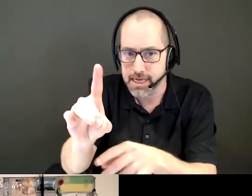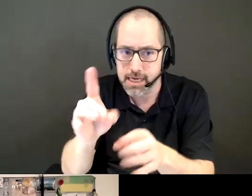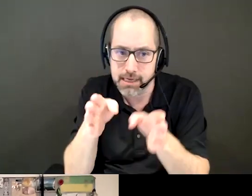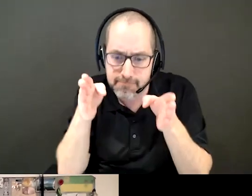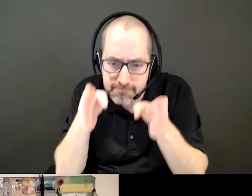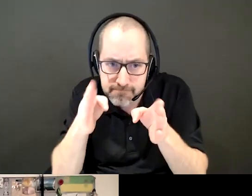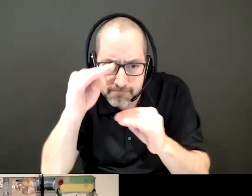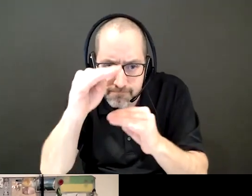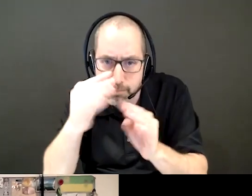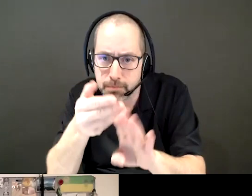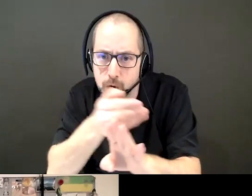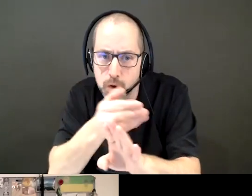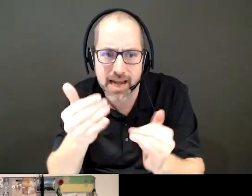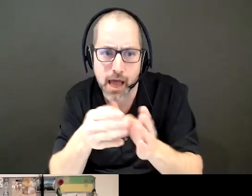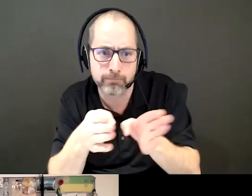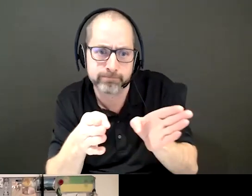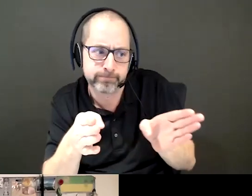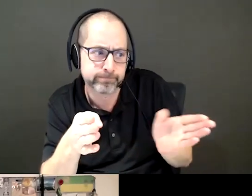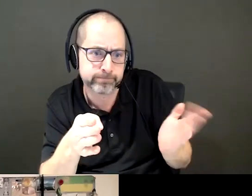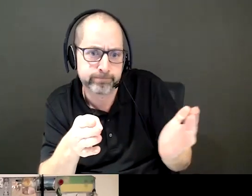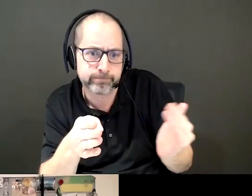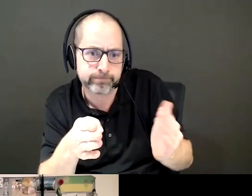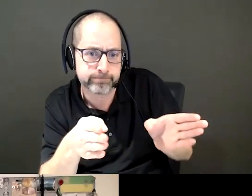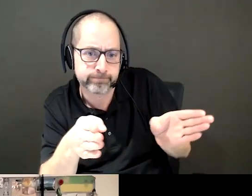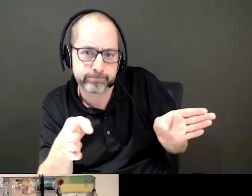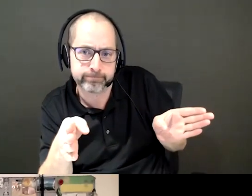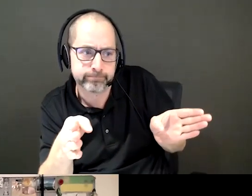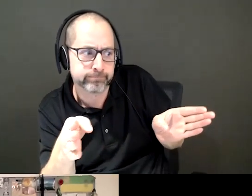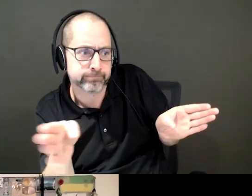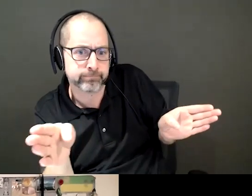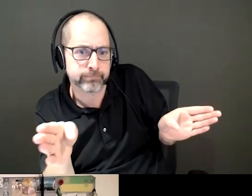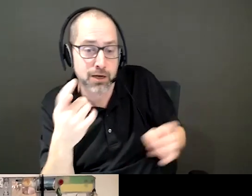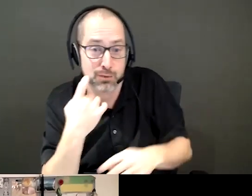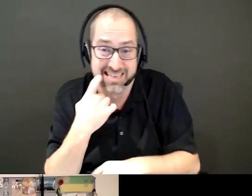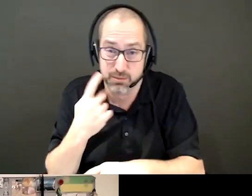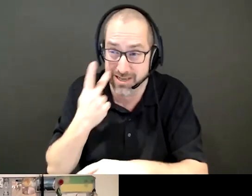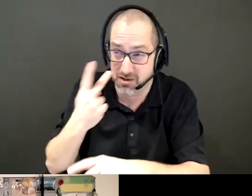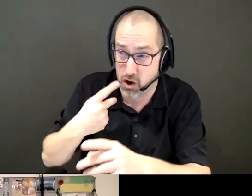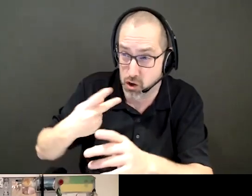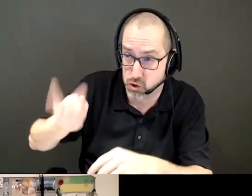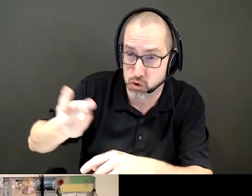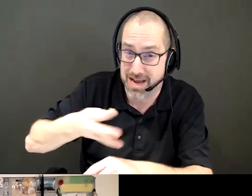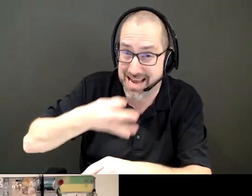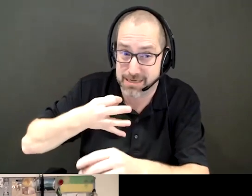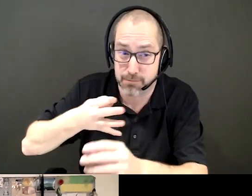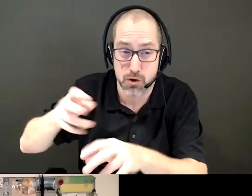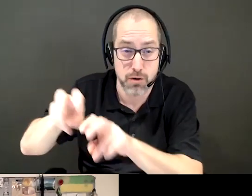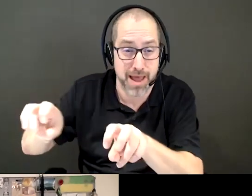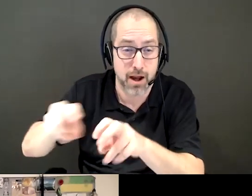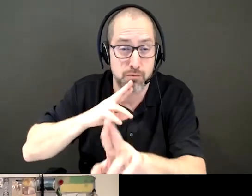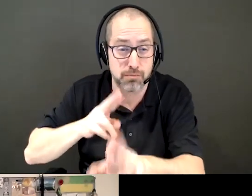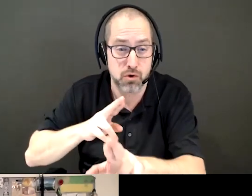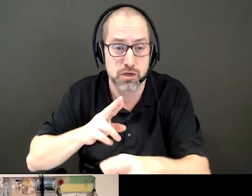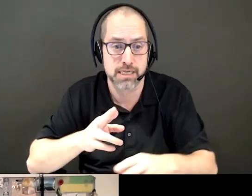Canada. Just recently, we saw two expert panel reports on mature minors